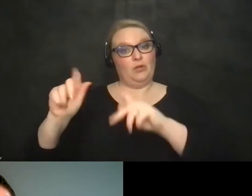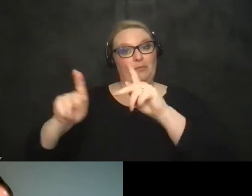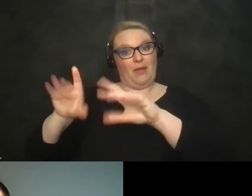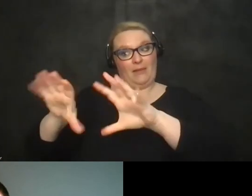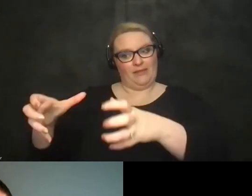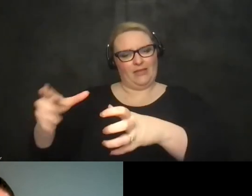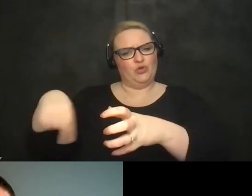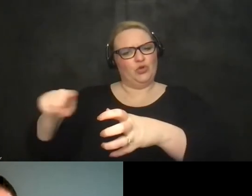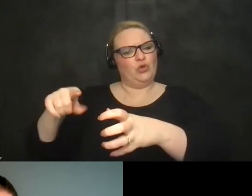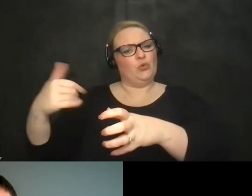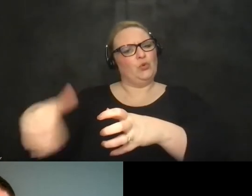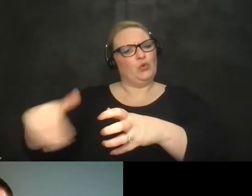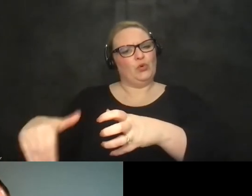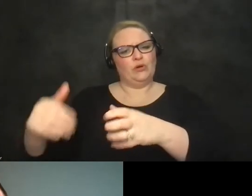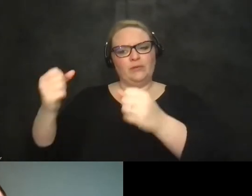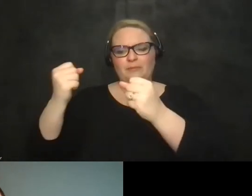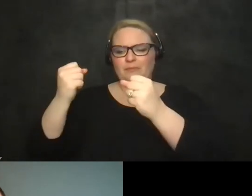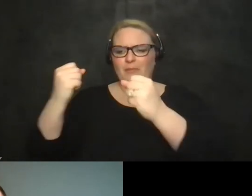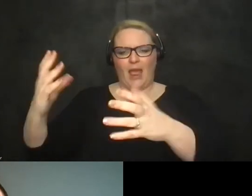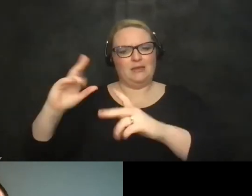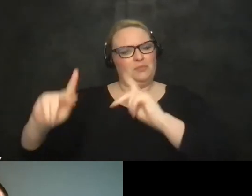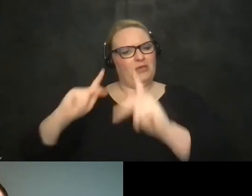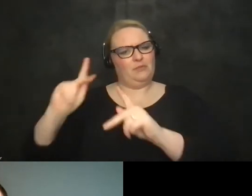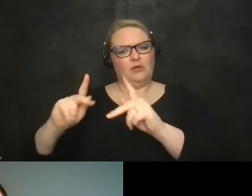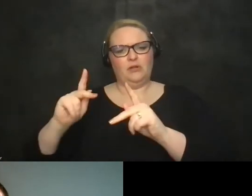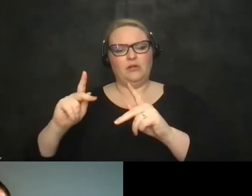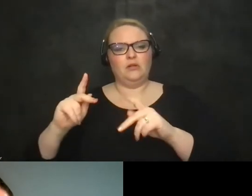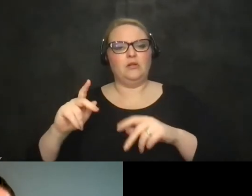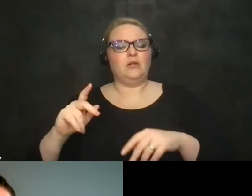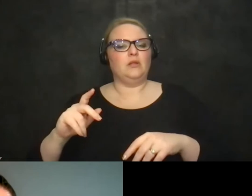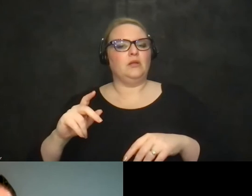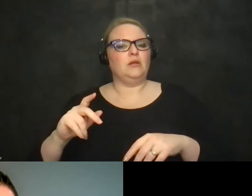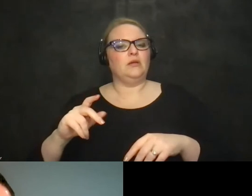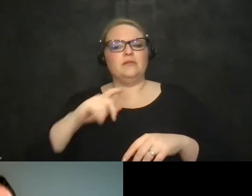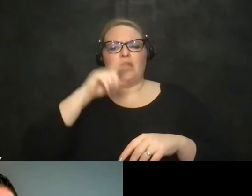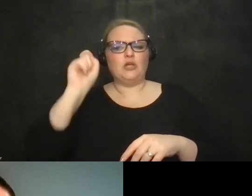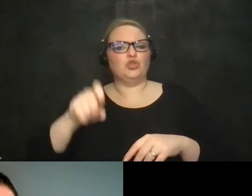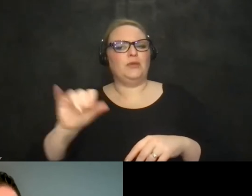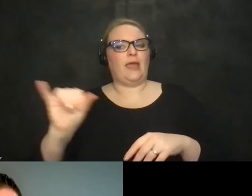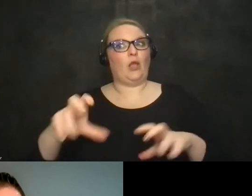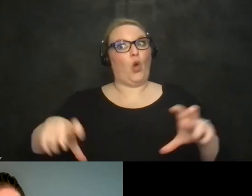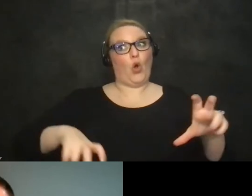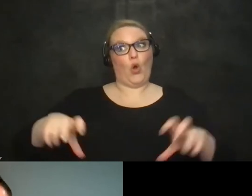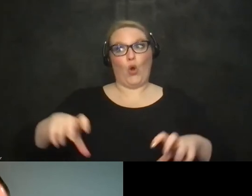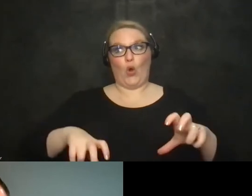up a huge portion of the population and i don't think it should be just seen as like oh here's one person with disability we're inclusive